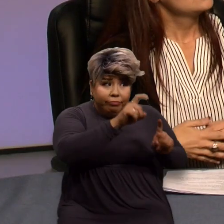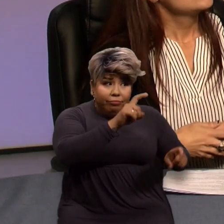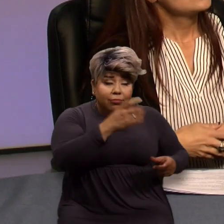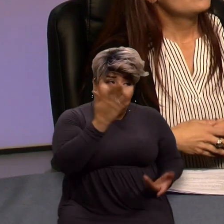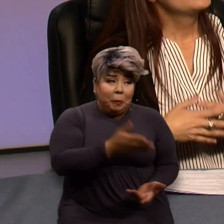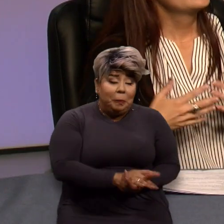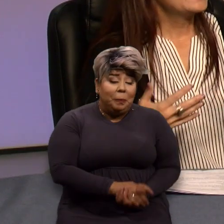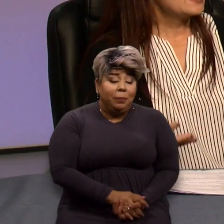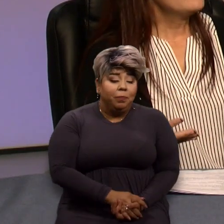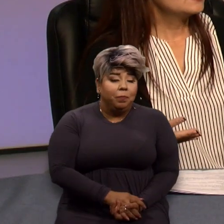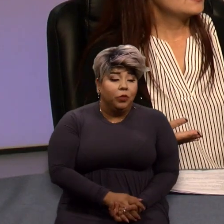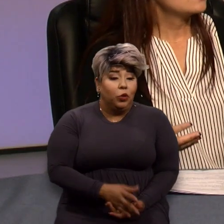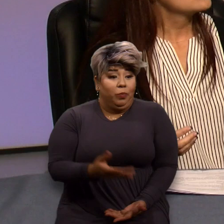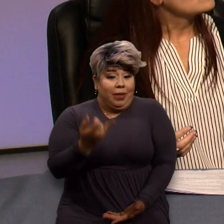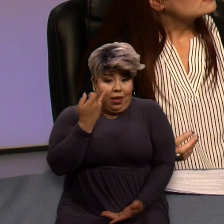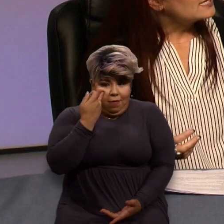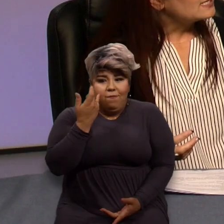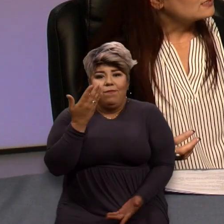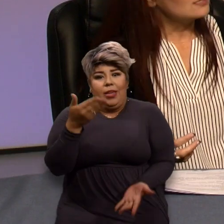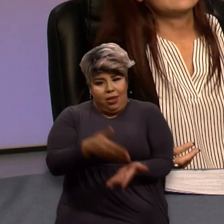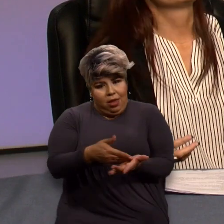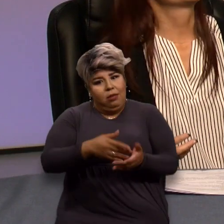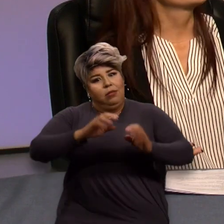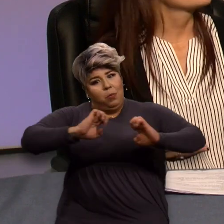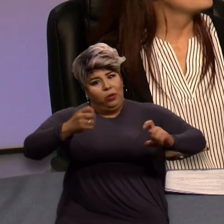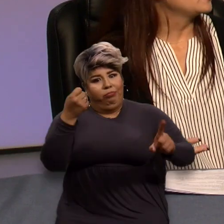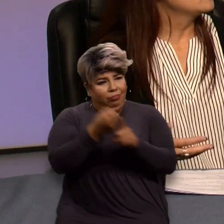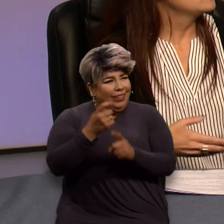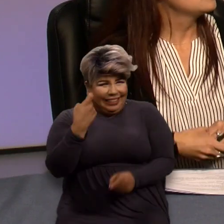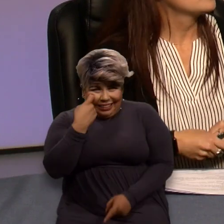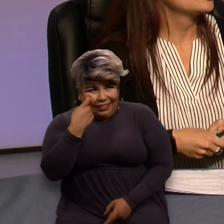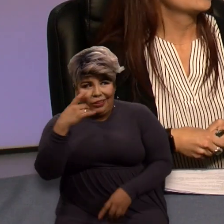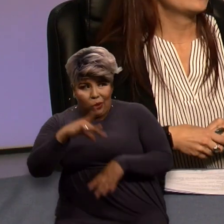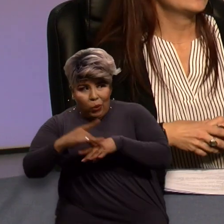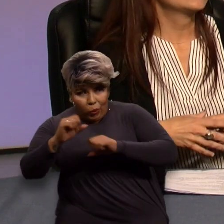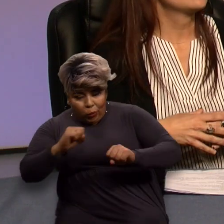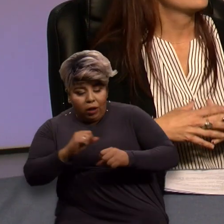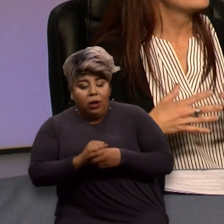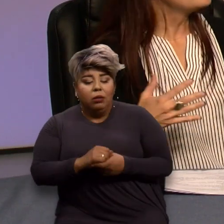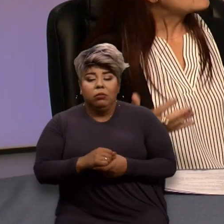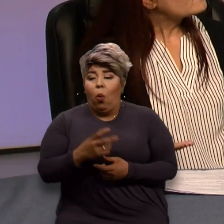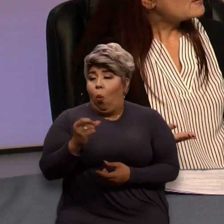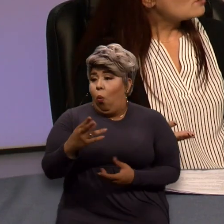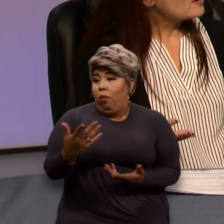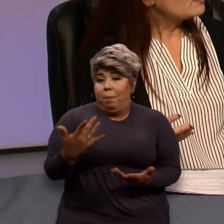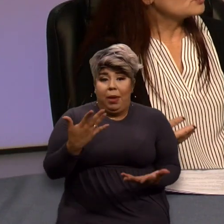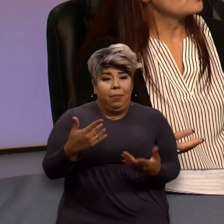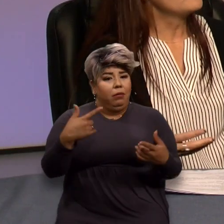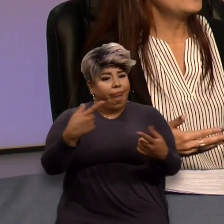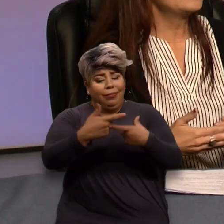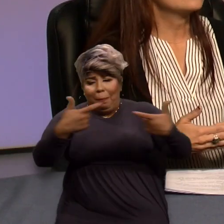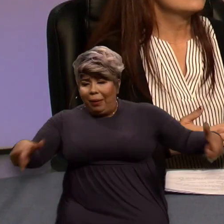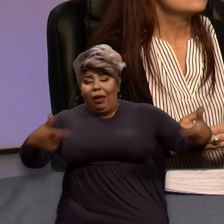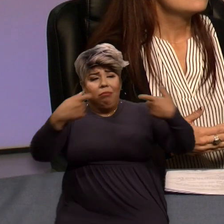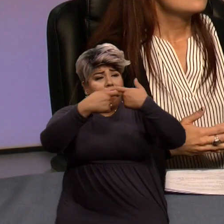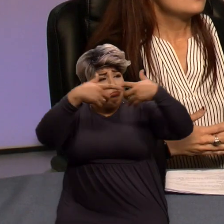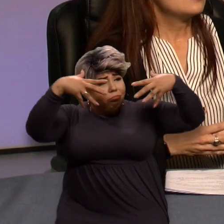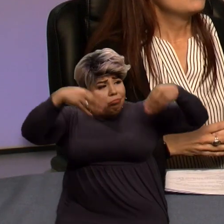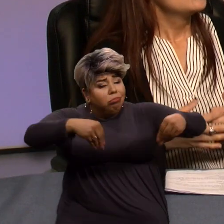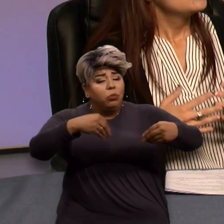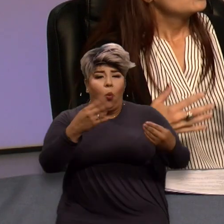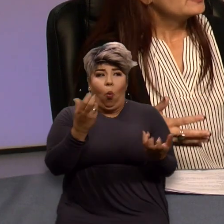in. So when we have a disaster like the earthquake in Ridgecrest or a massive power outage or a fire,